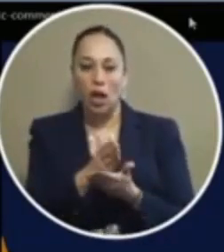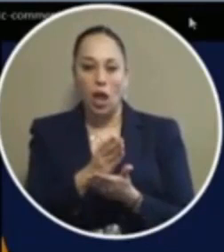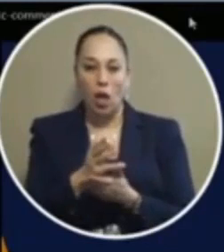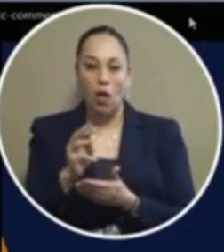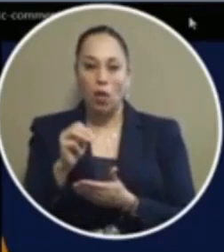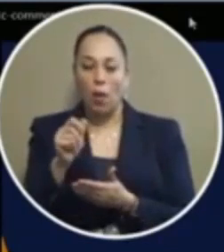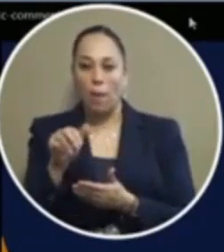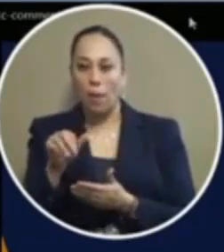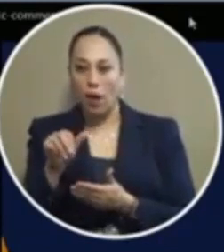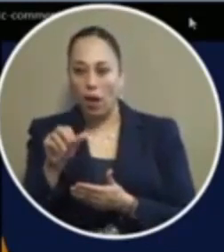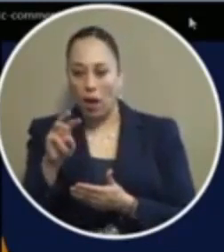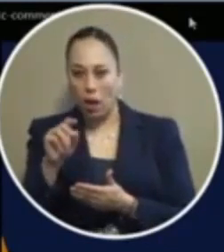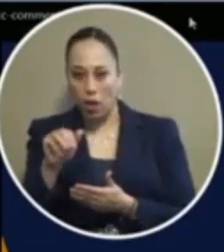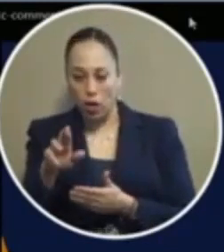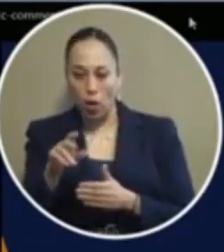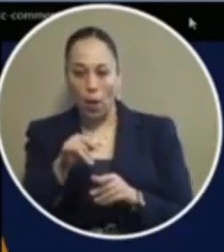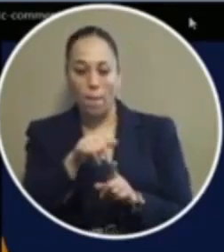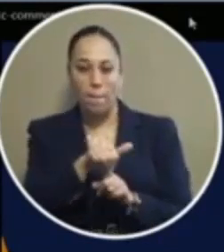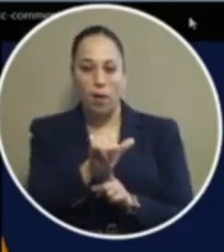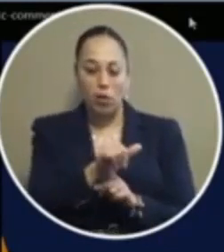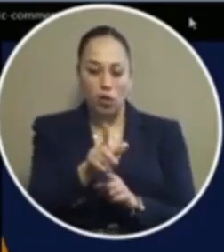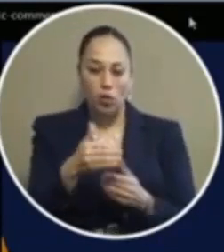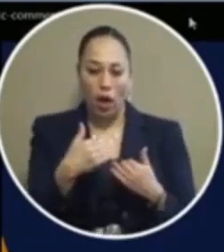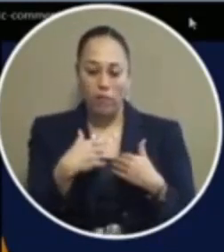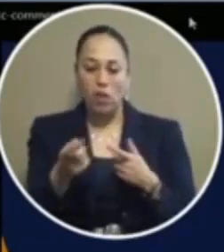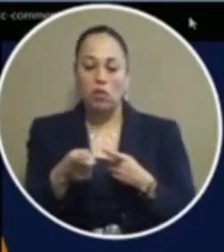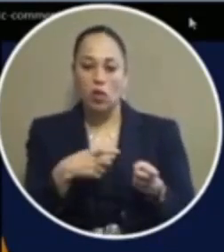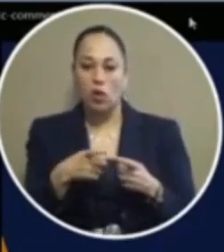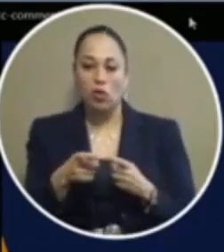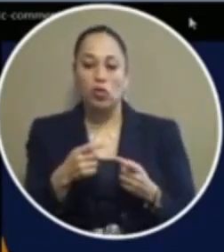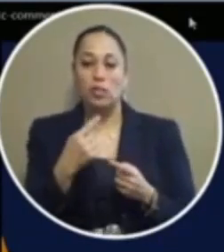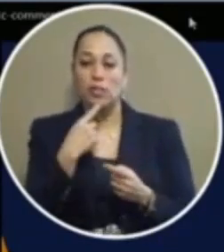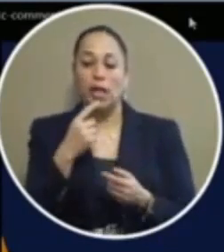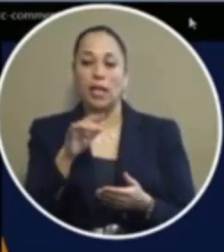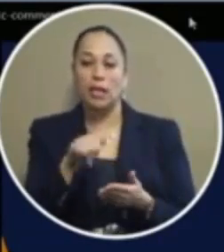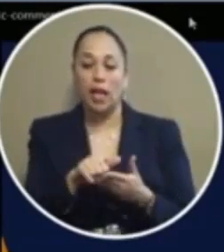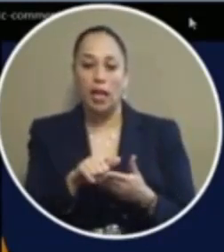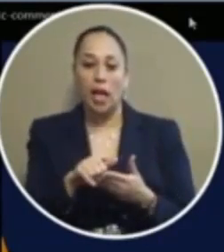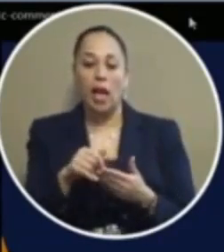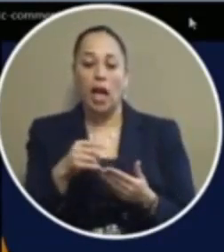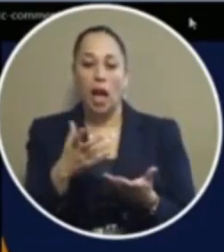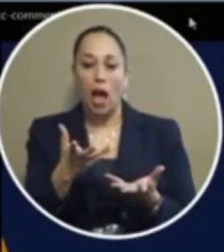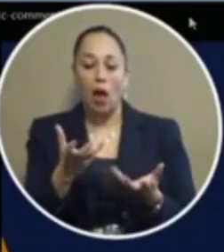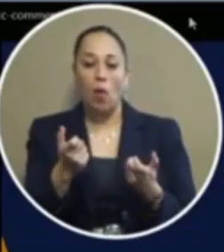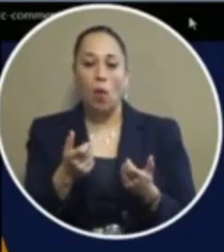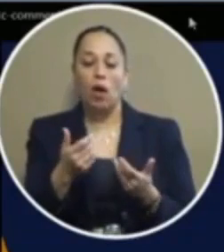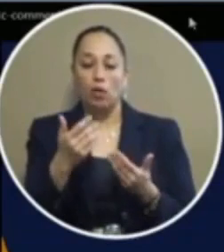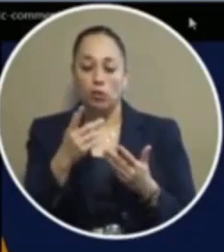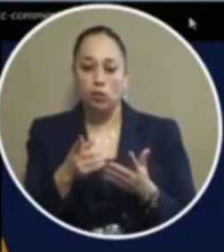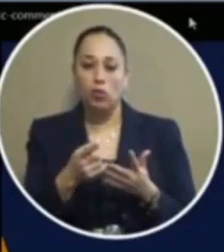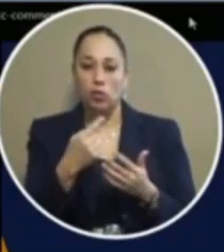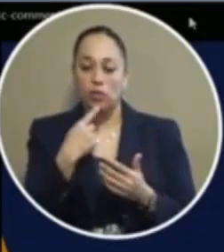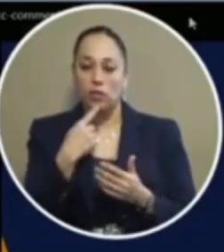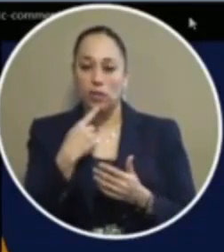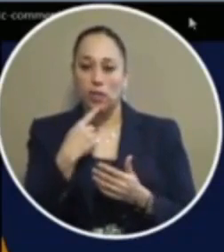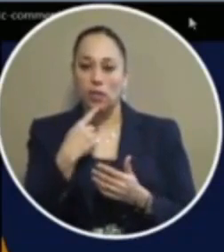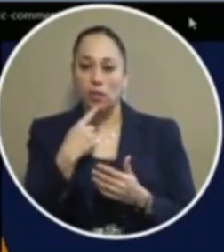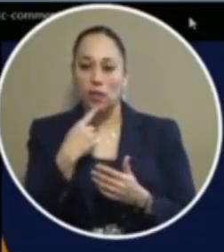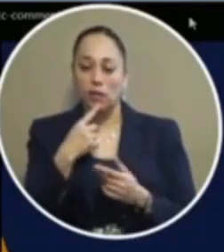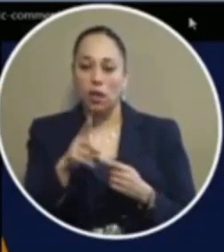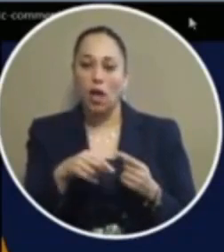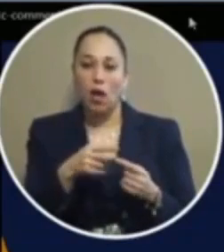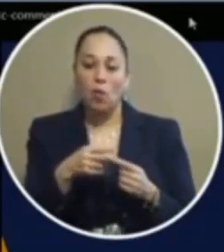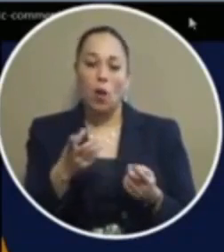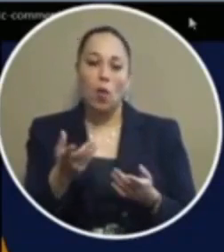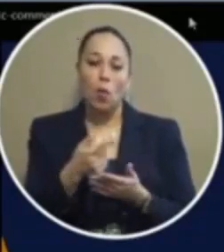ever bully you guys you guys are in control so with that being said i mean i kind of just want to go ahead and kind of hammer in on the